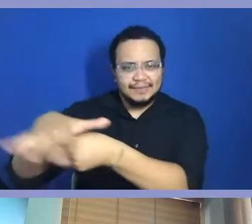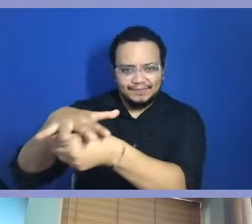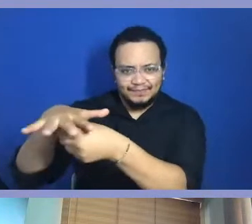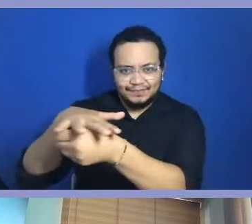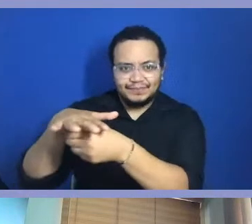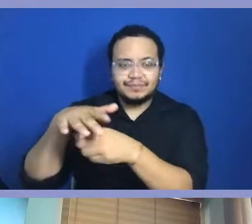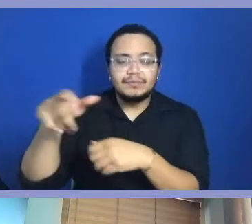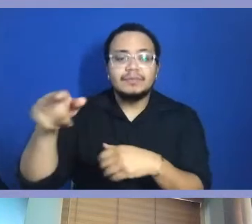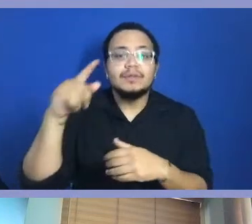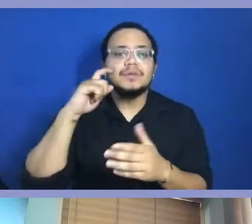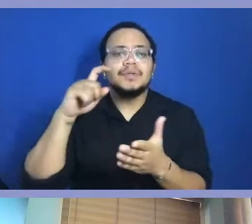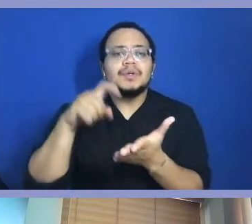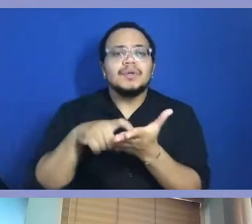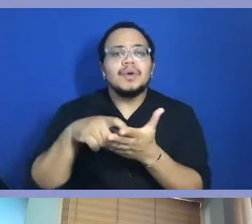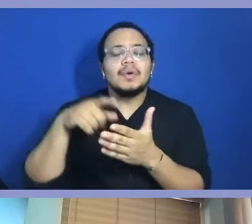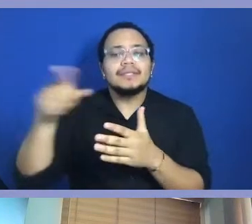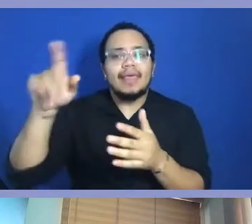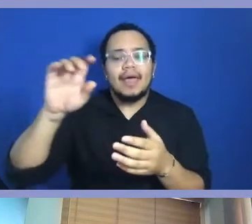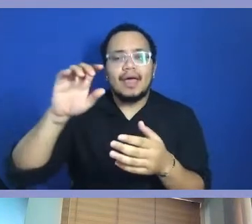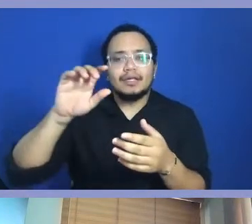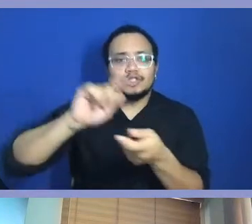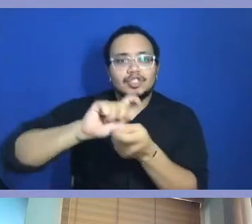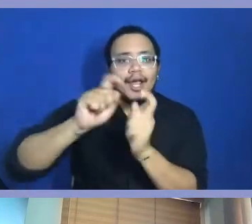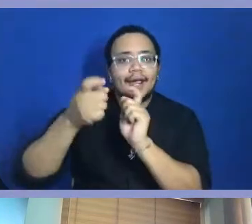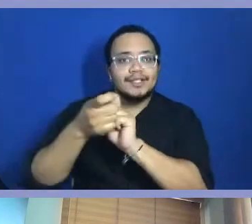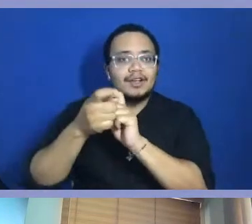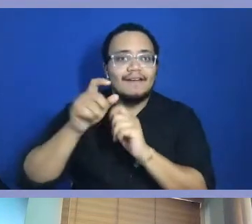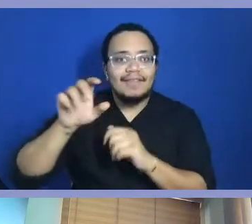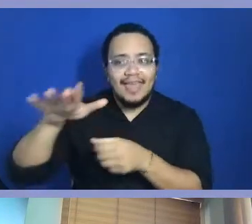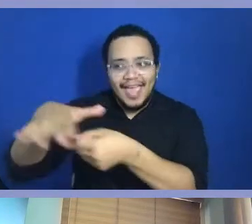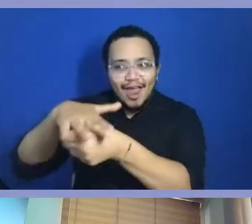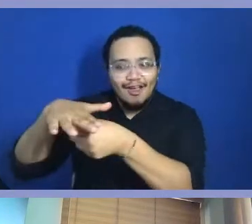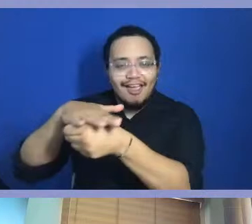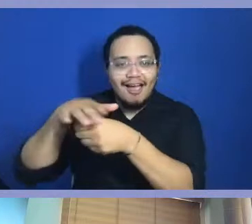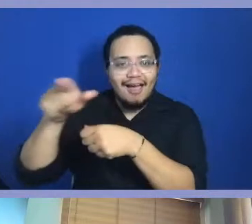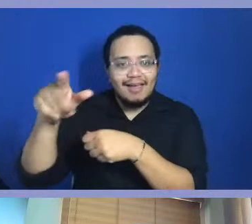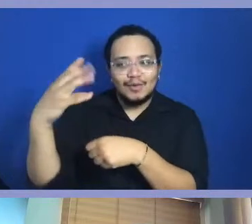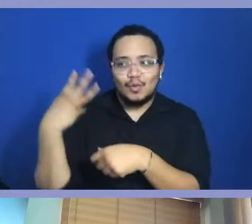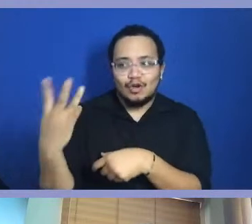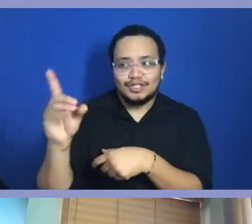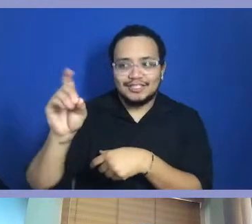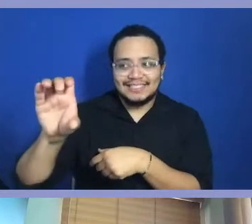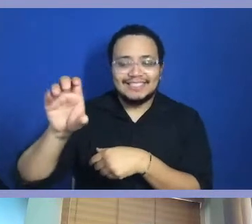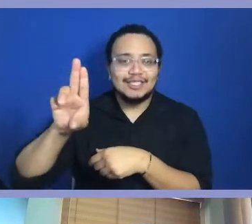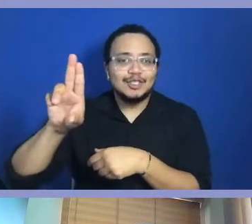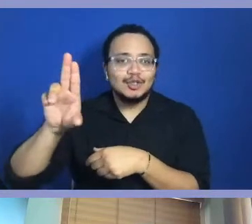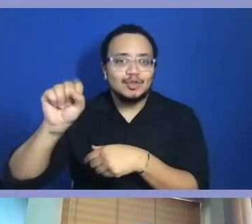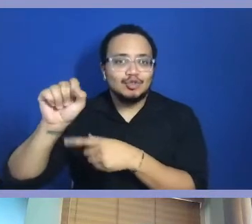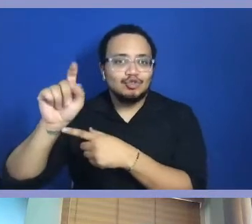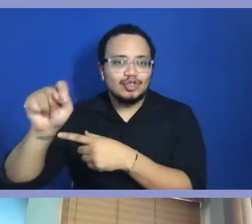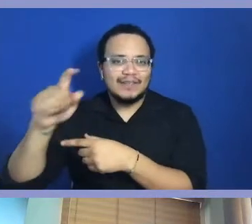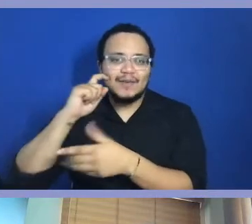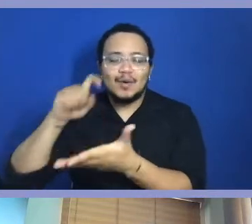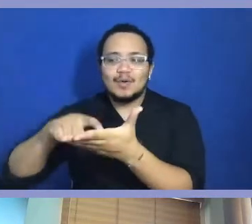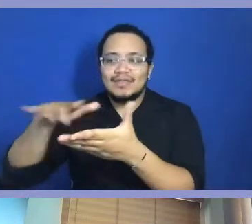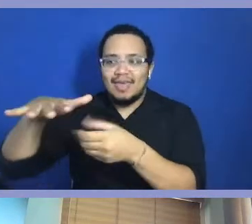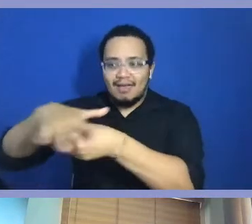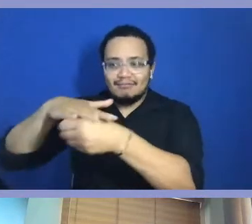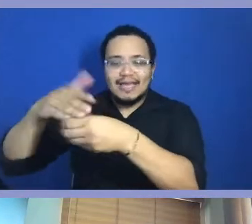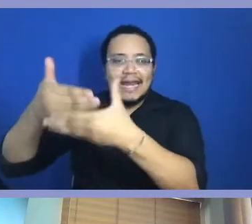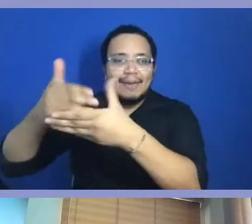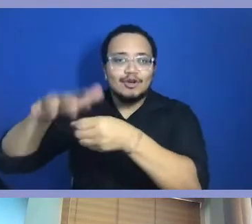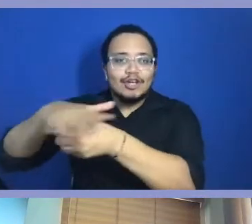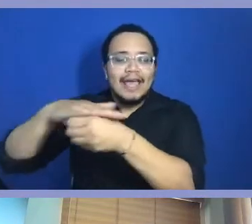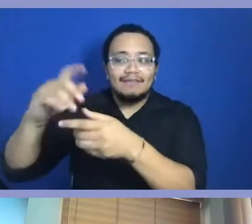its evolution of what U Street looks like? Like, how has that particular corridor evolved over the years in